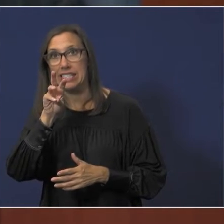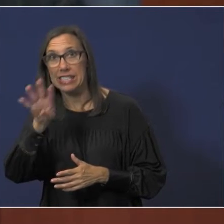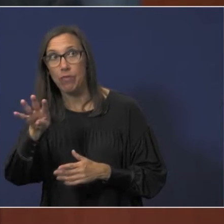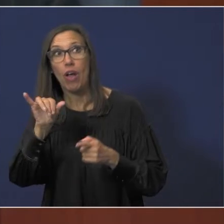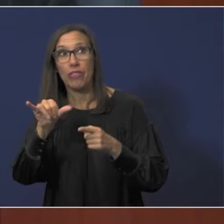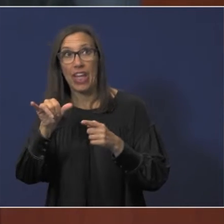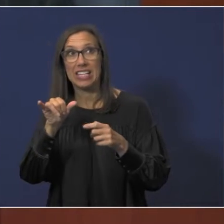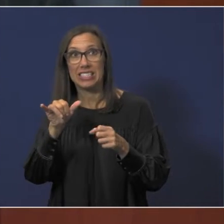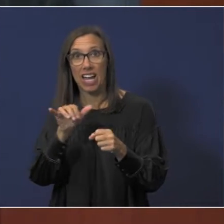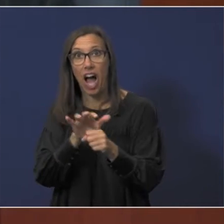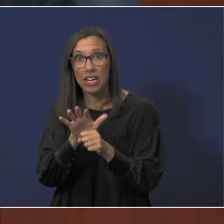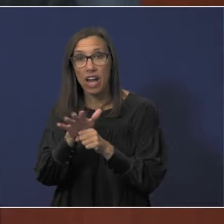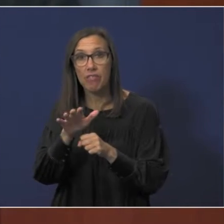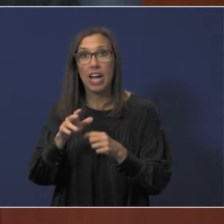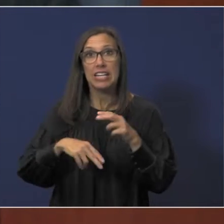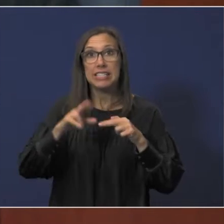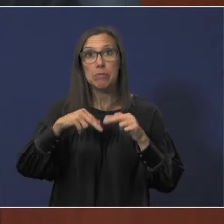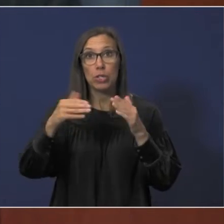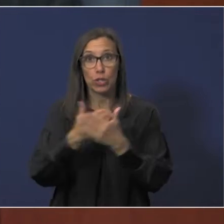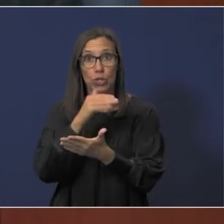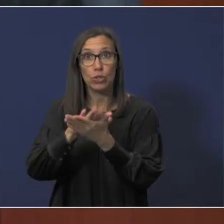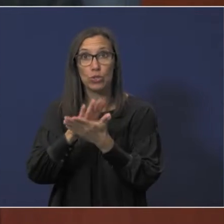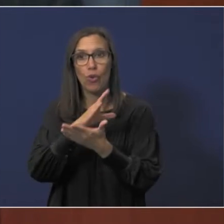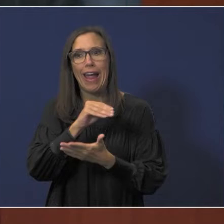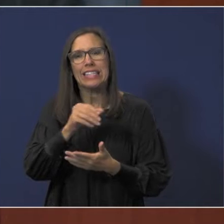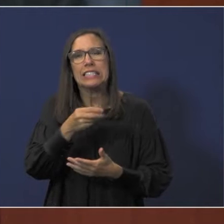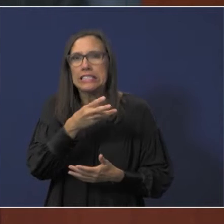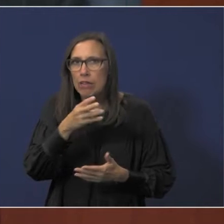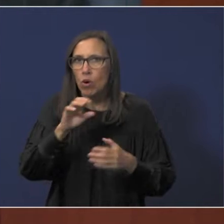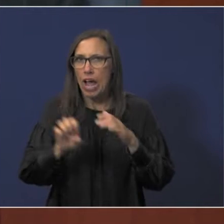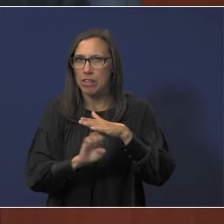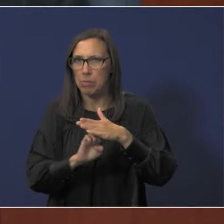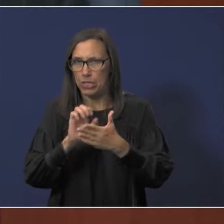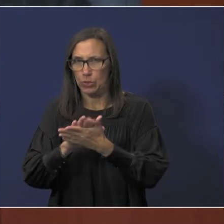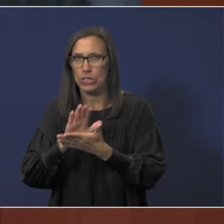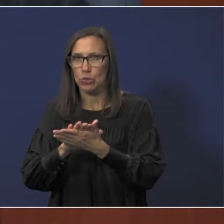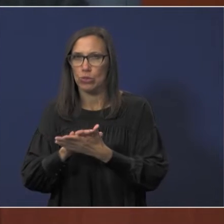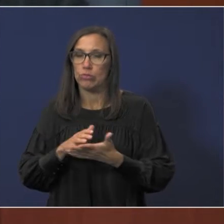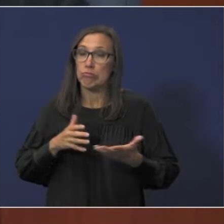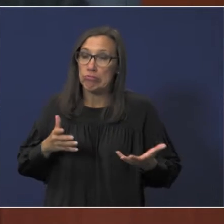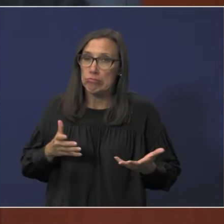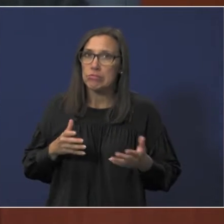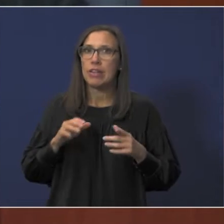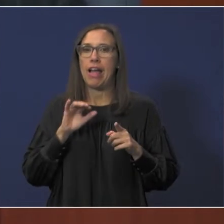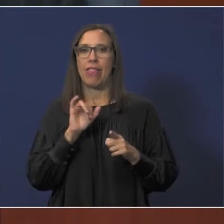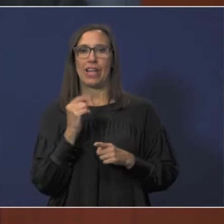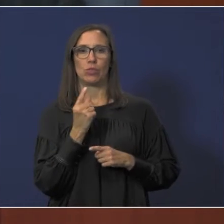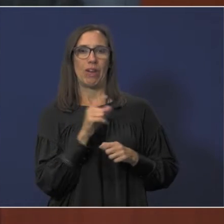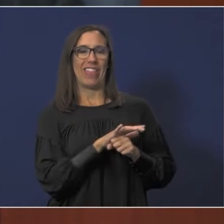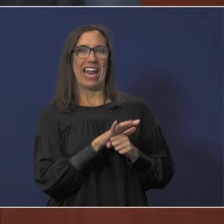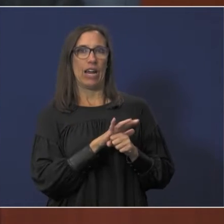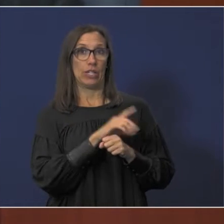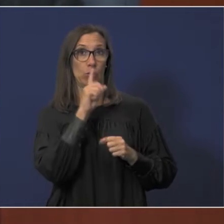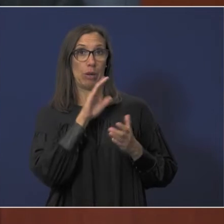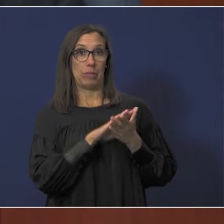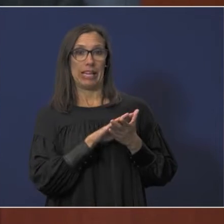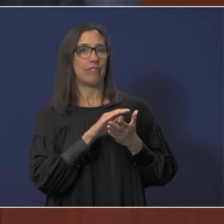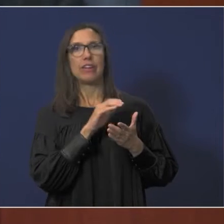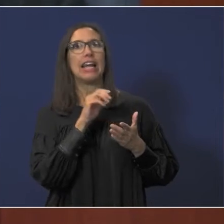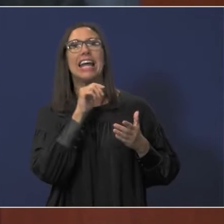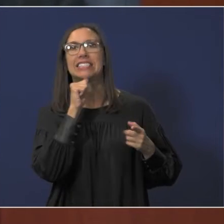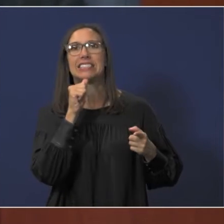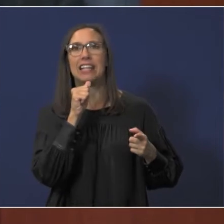enough to build a new school and possibly several elementary schools. So that's one of the areas where we believe it's really not